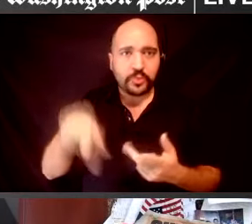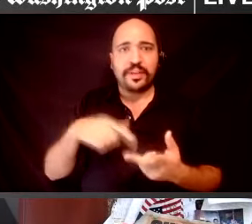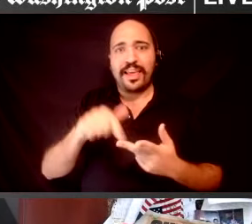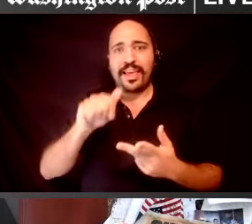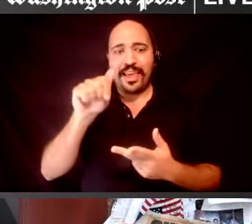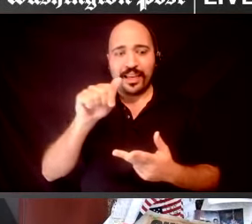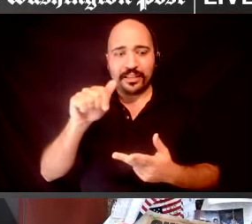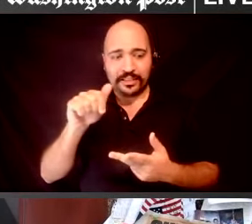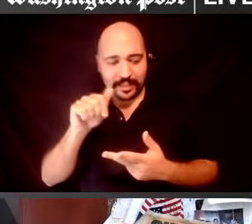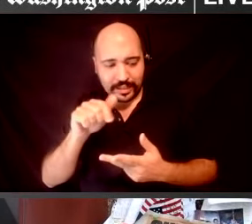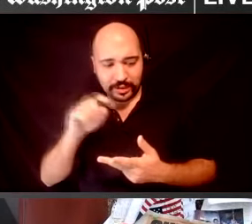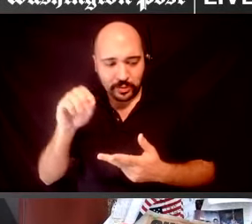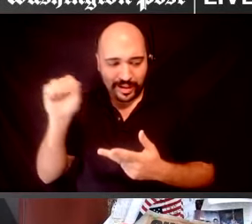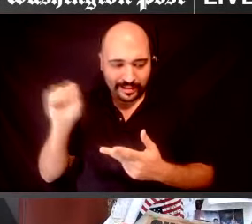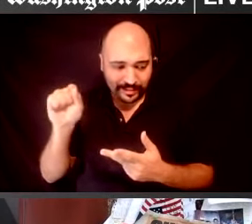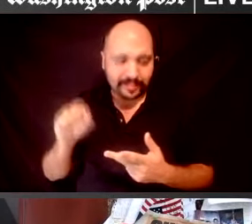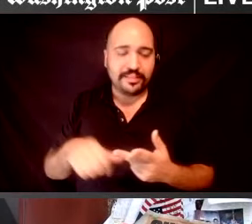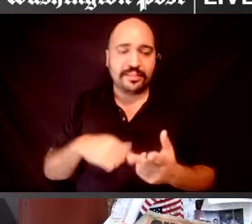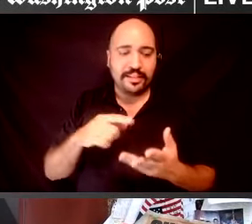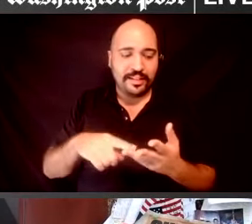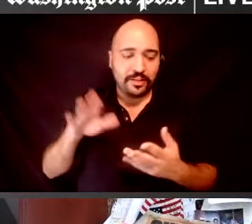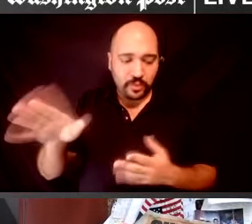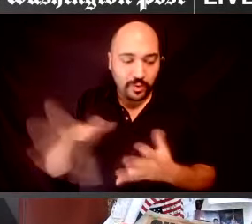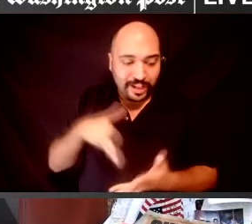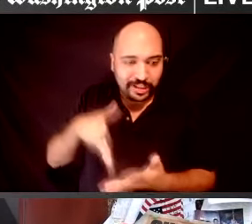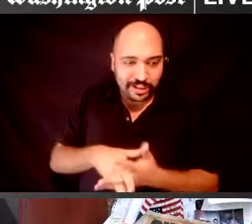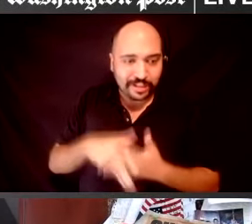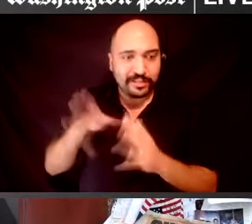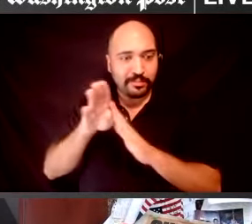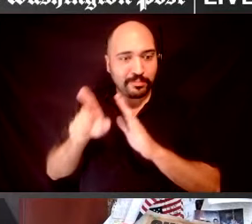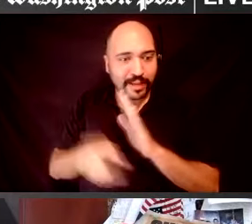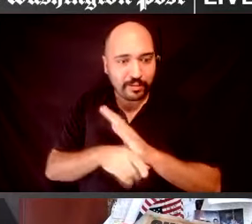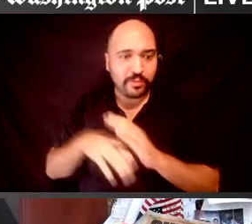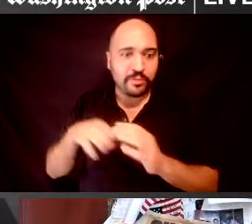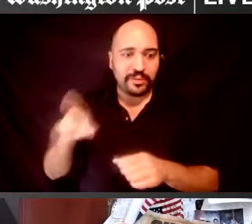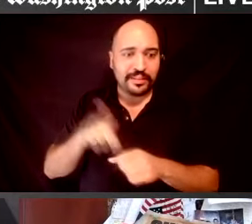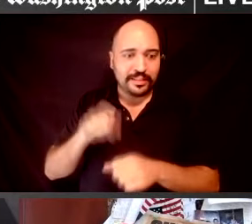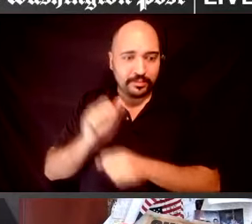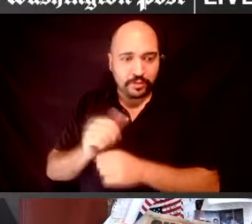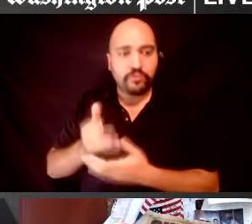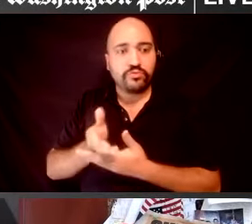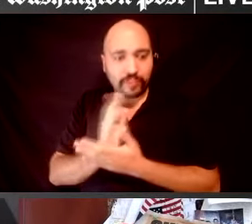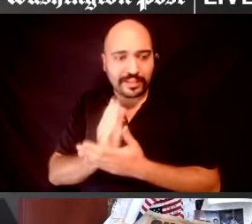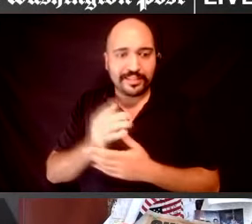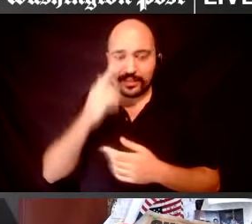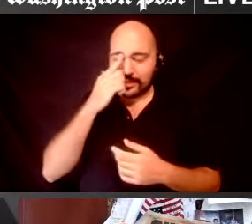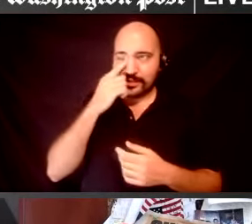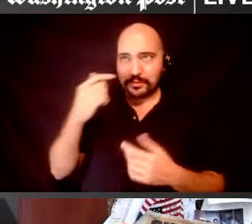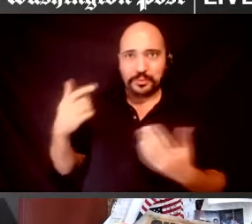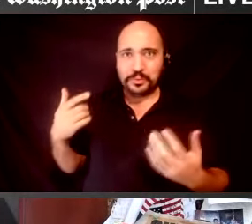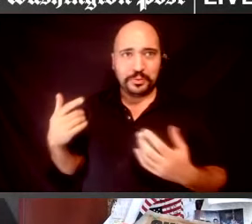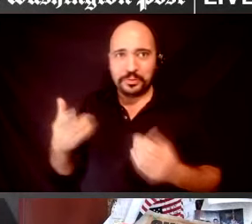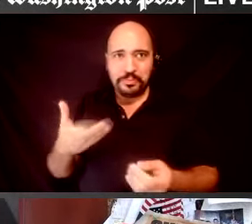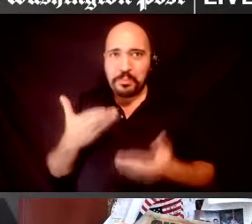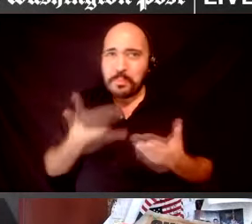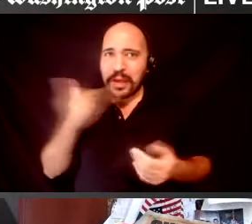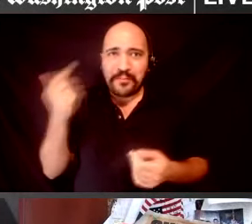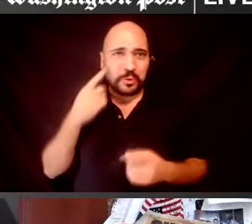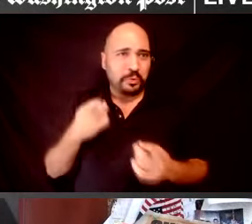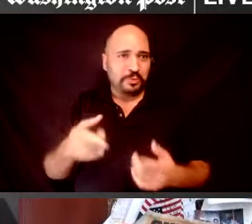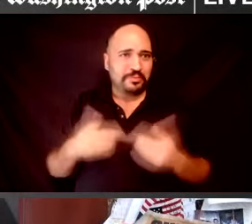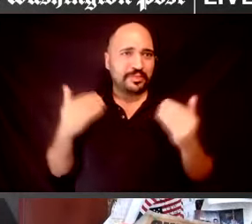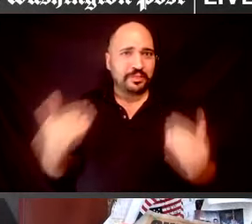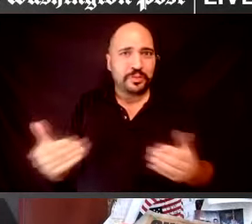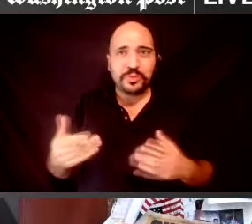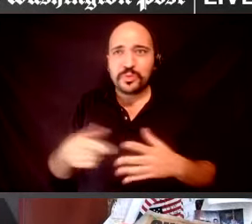LGBTQIA2S, your Indigenous background and the disability rights. I can think of nobody better to walk us through the challenges